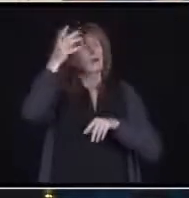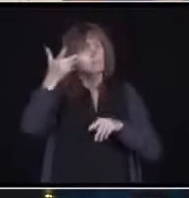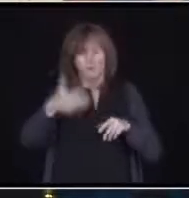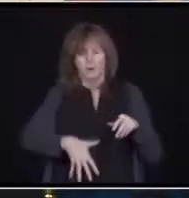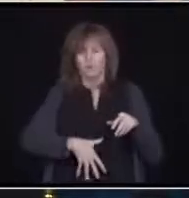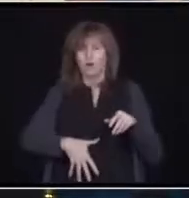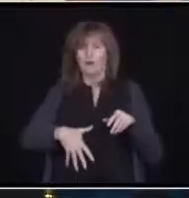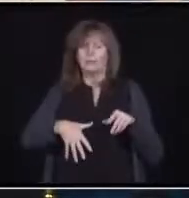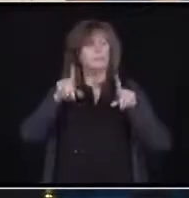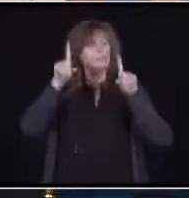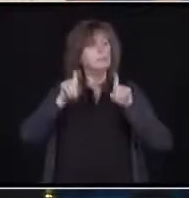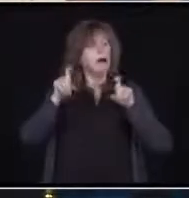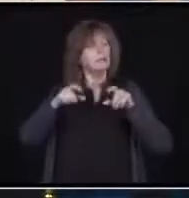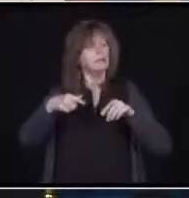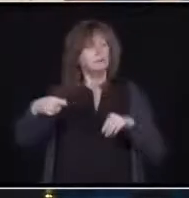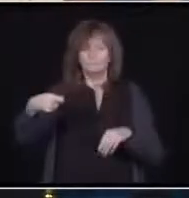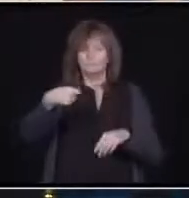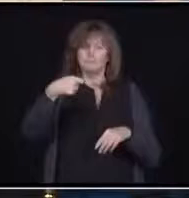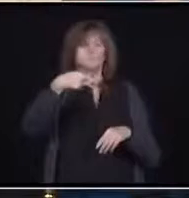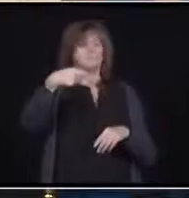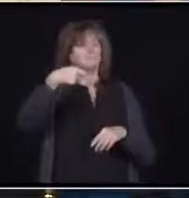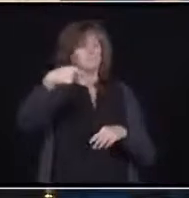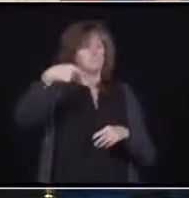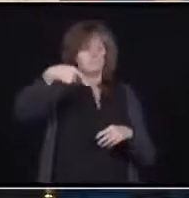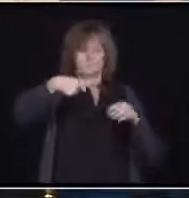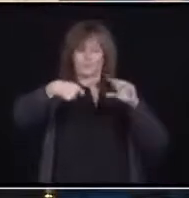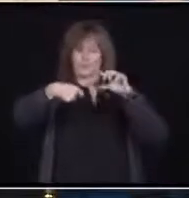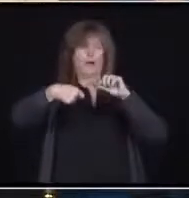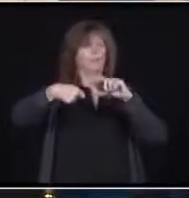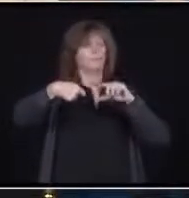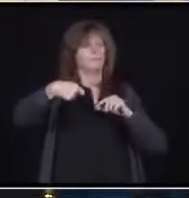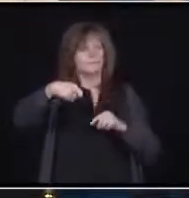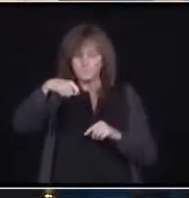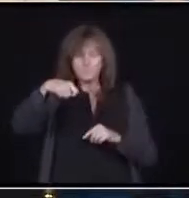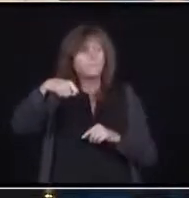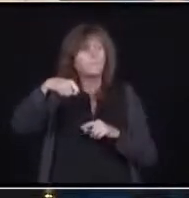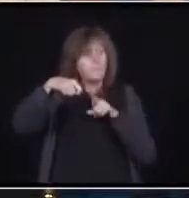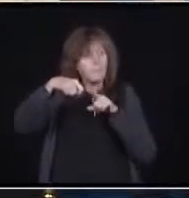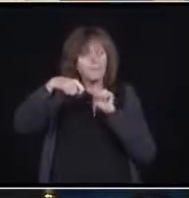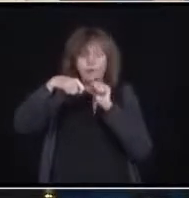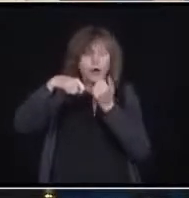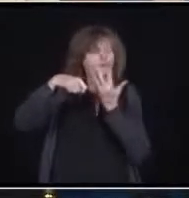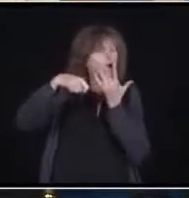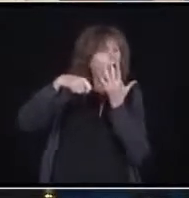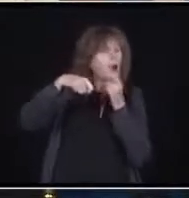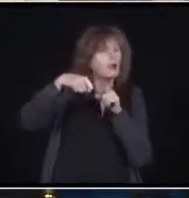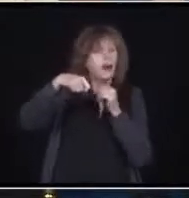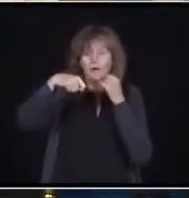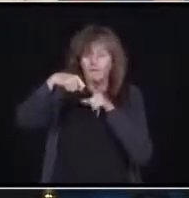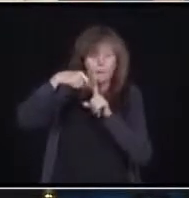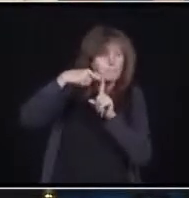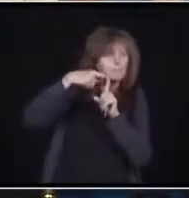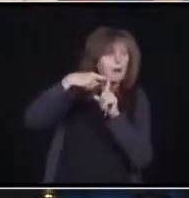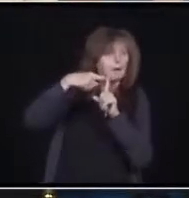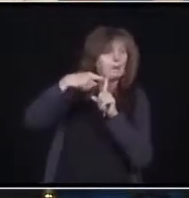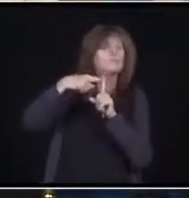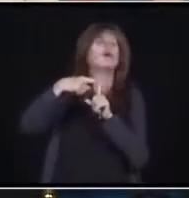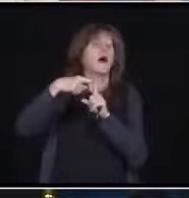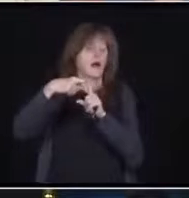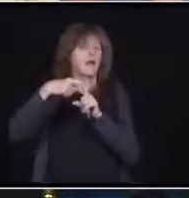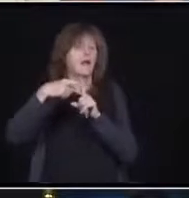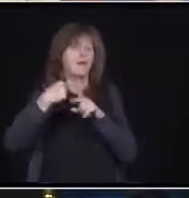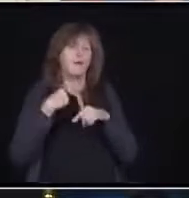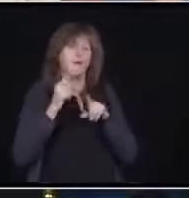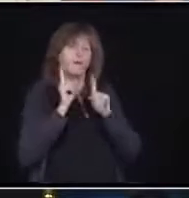solution on and bang, it will change a colour. And then if it does show positive, you go to the assessment centre. And the other announcement that the Prime